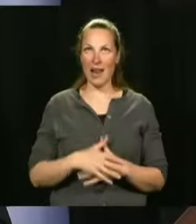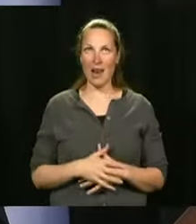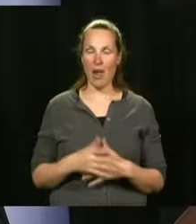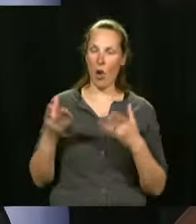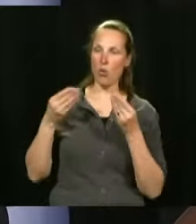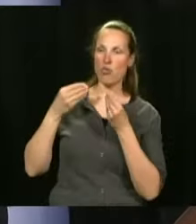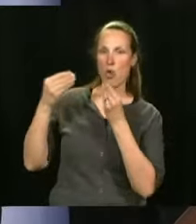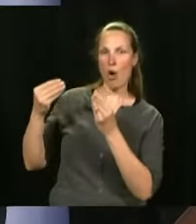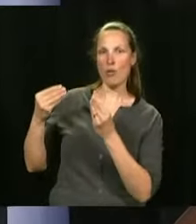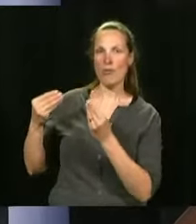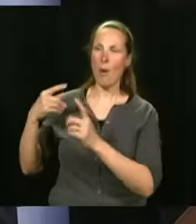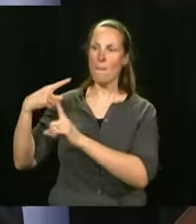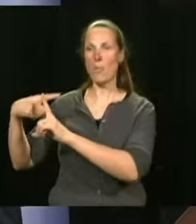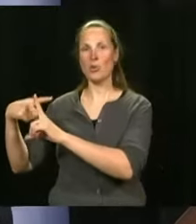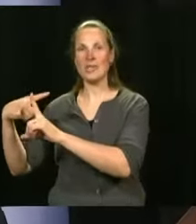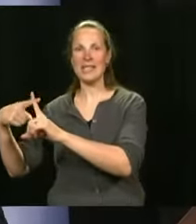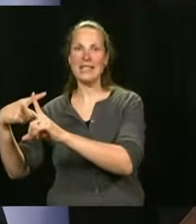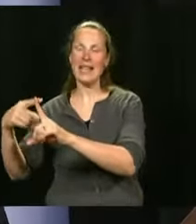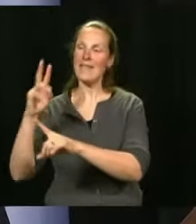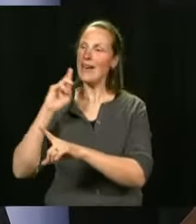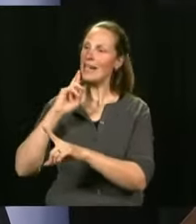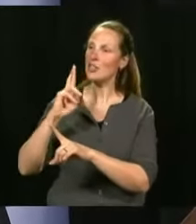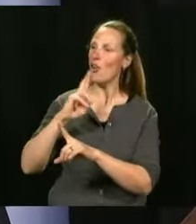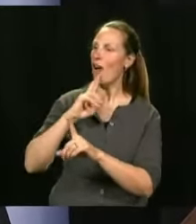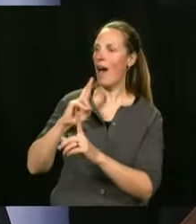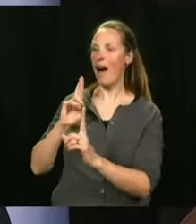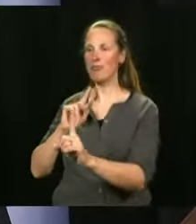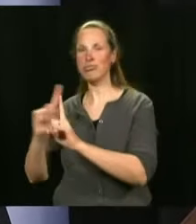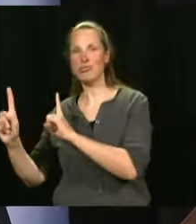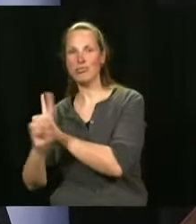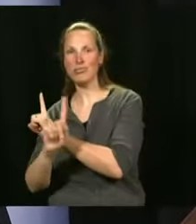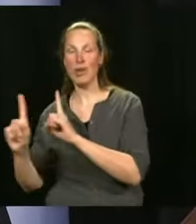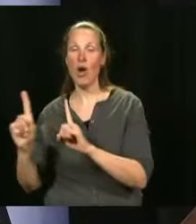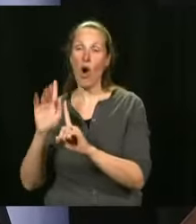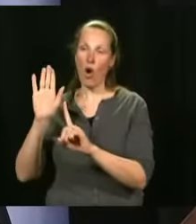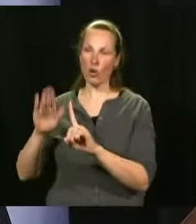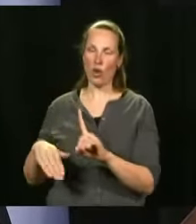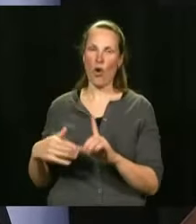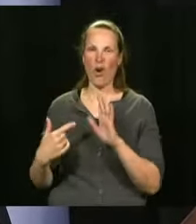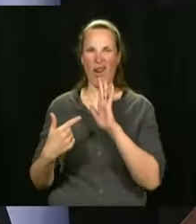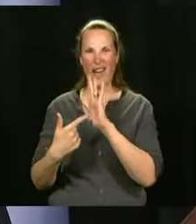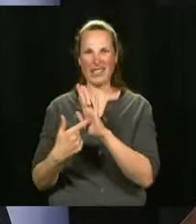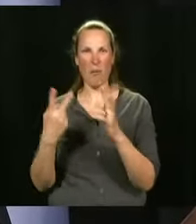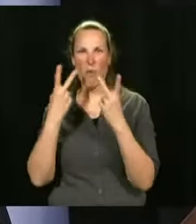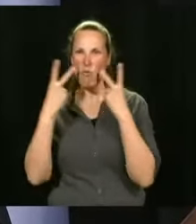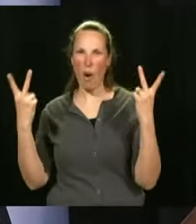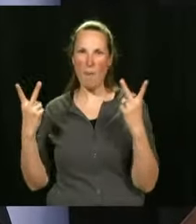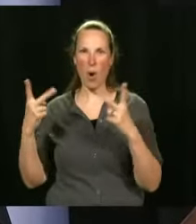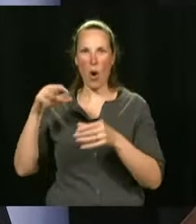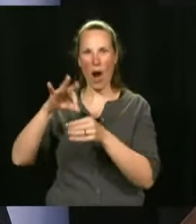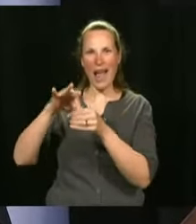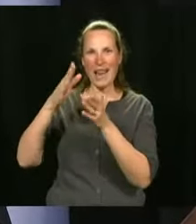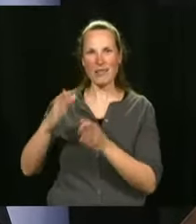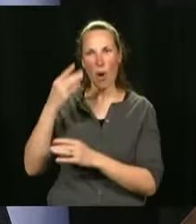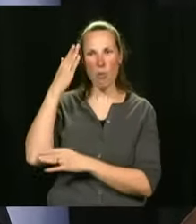handshakes on patios than to give a handshake in a closed room. So I would say let's be prudent